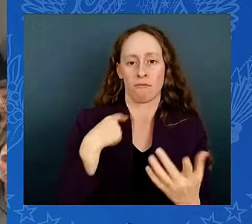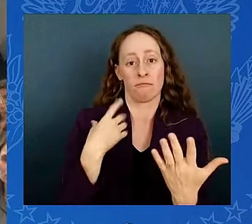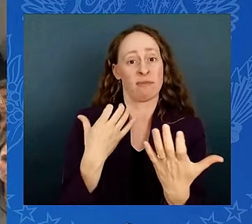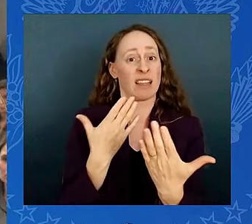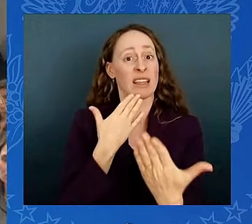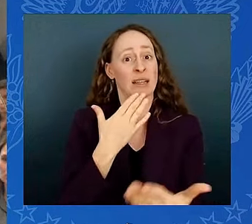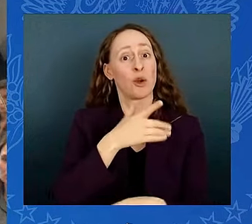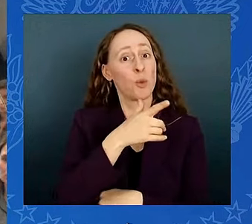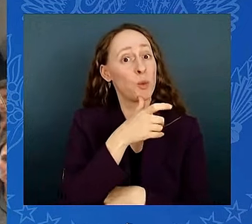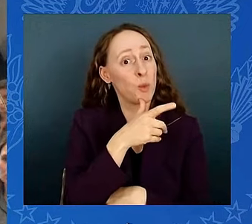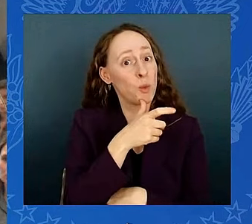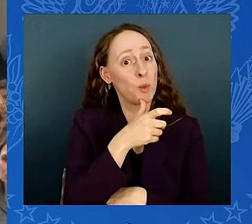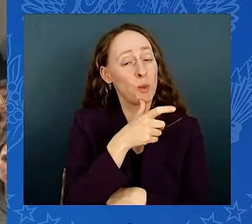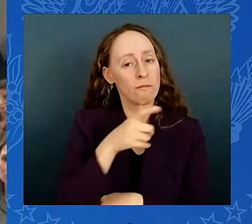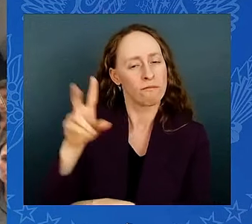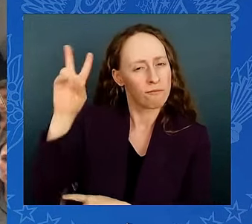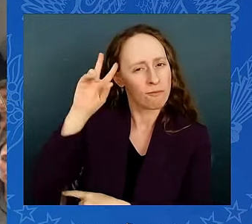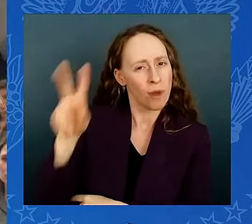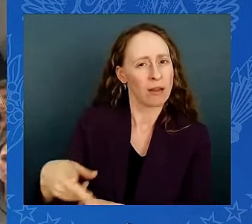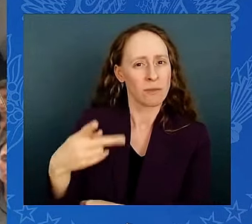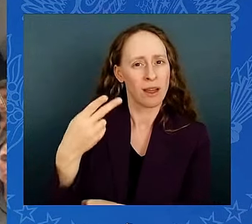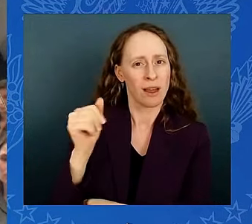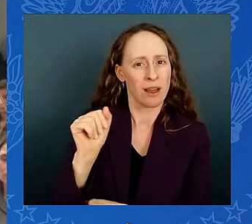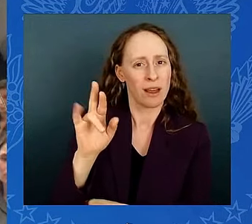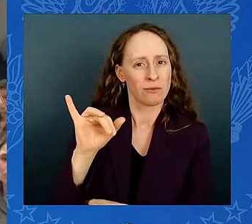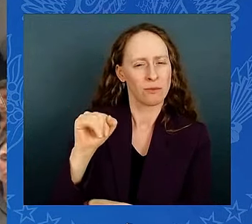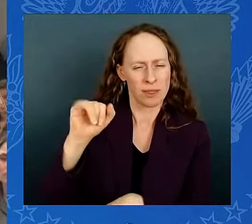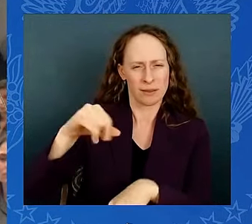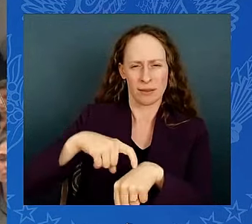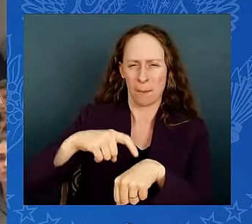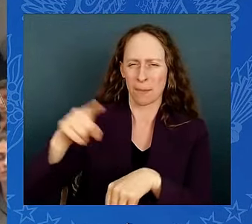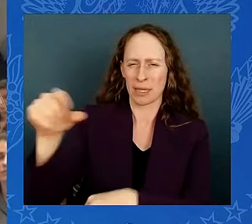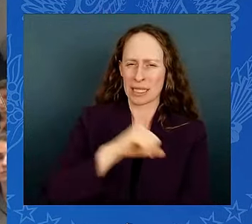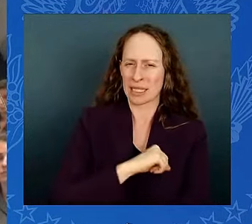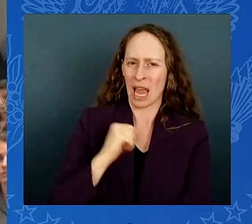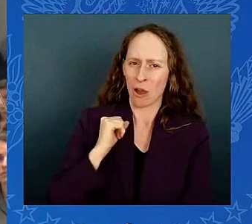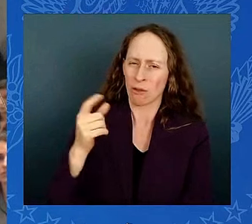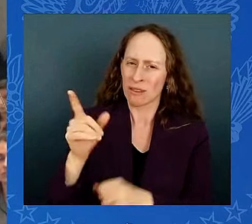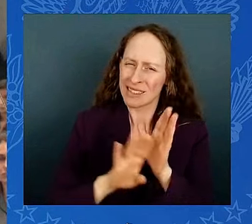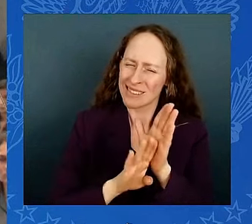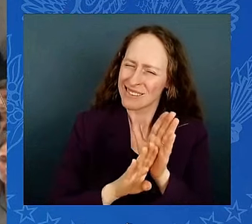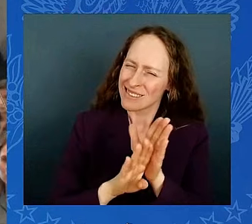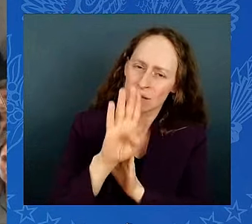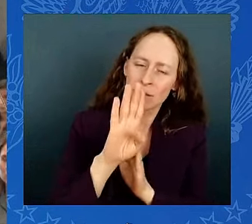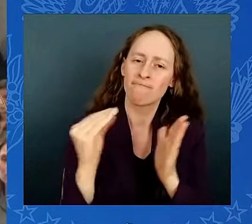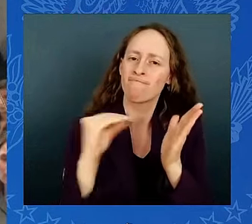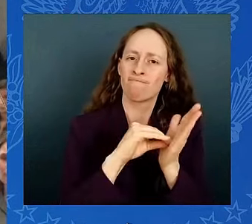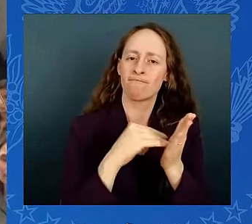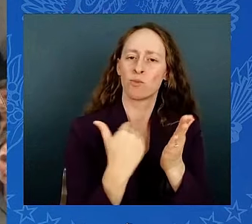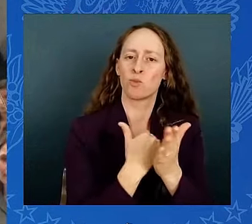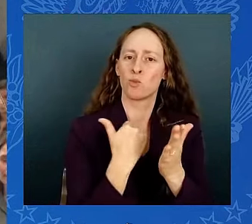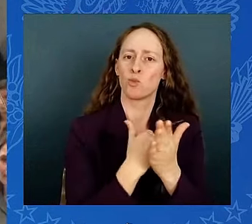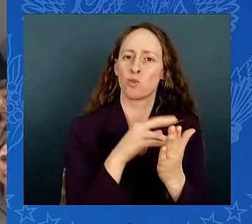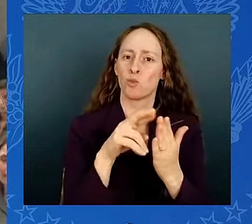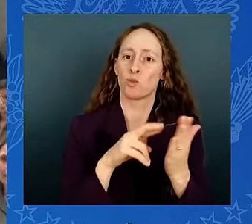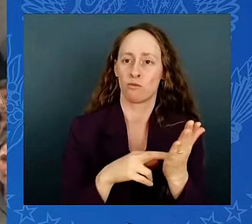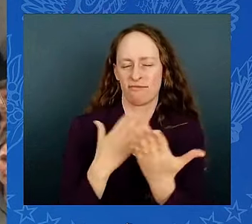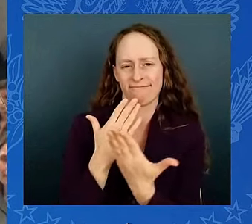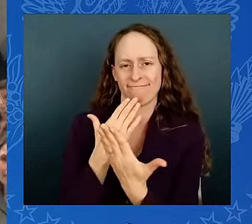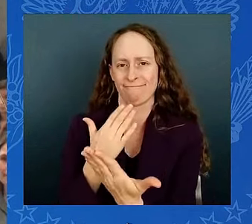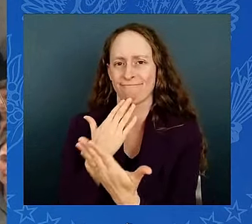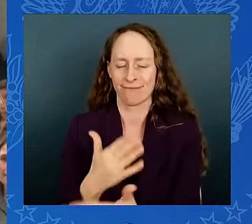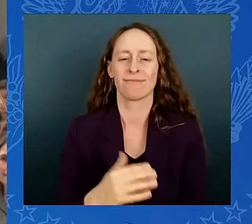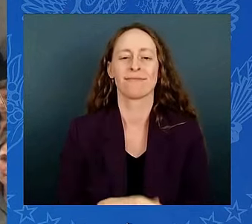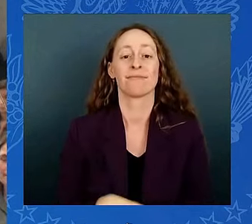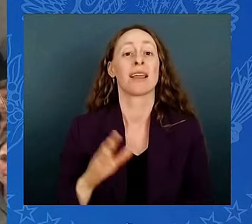that led to this rule. Second, in the coming days, my federal emergency management will also finalize a rule to improve our